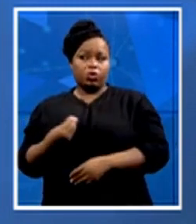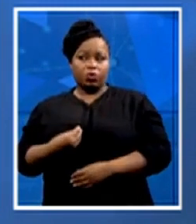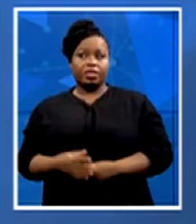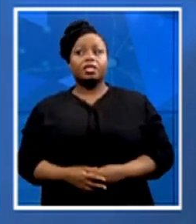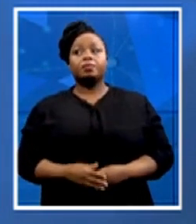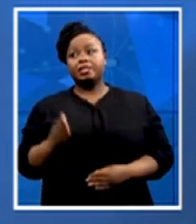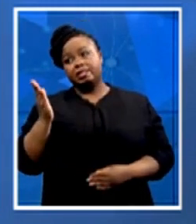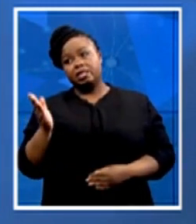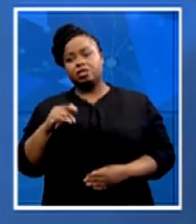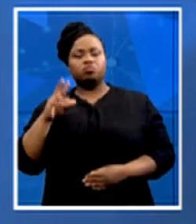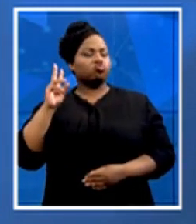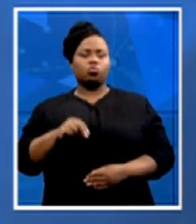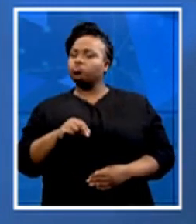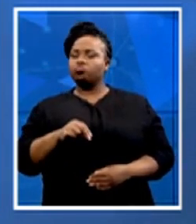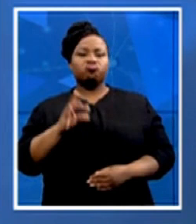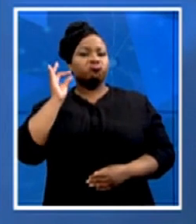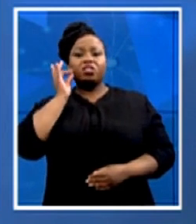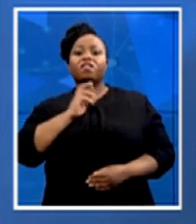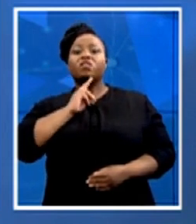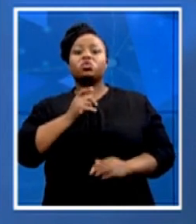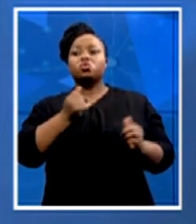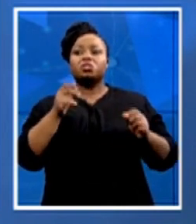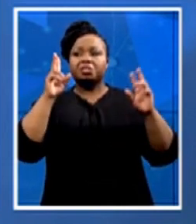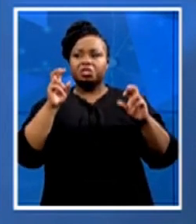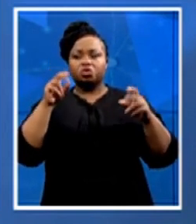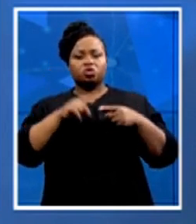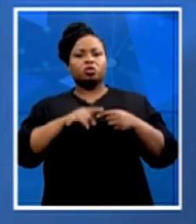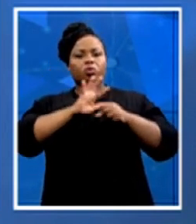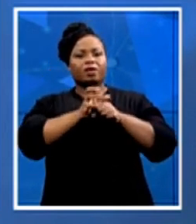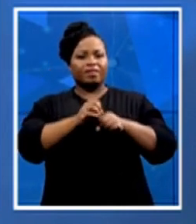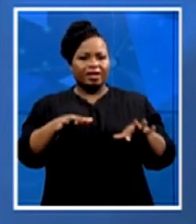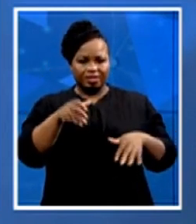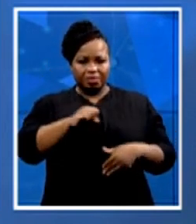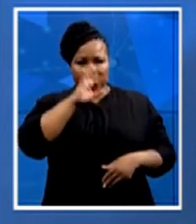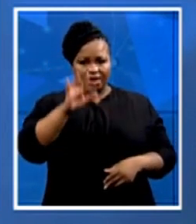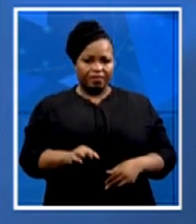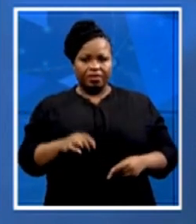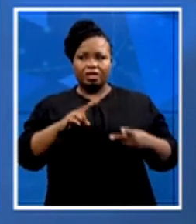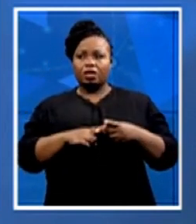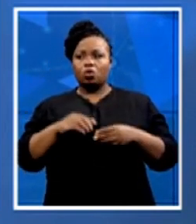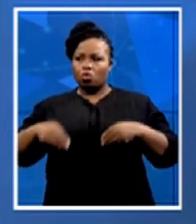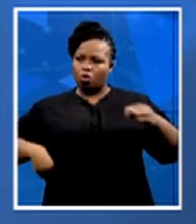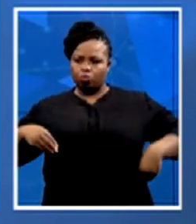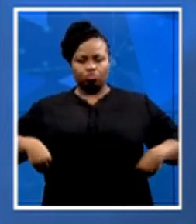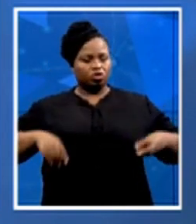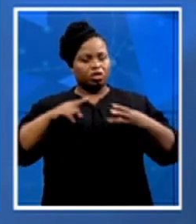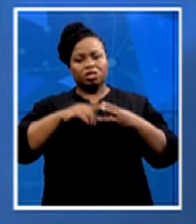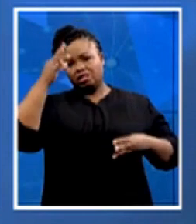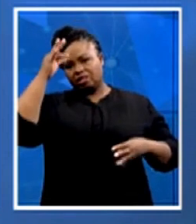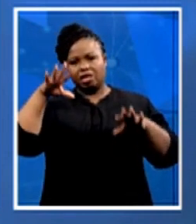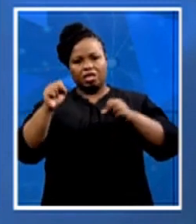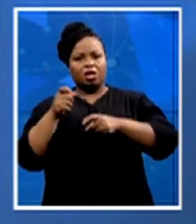voice in issues such as COVID-19 in South Africa, corruption, state capture, high unemployment,